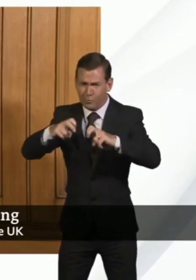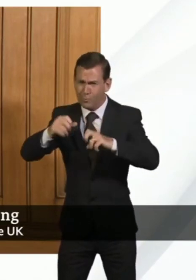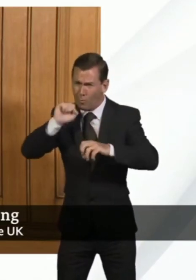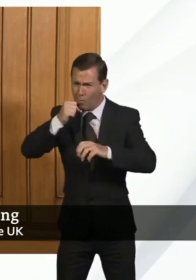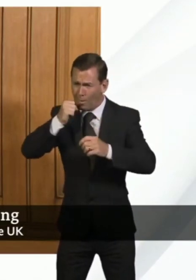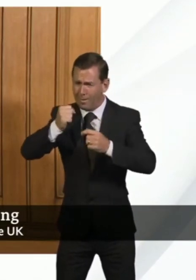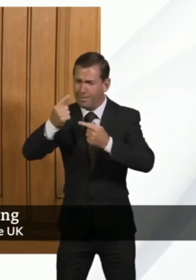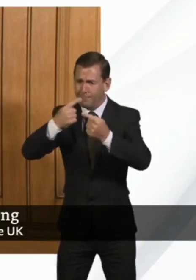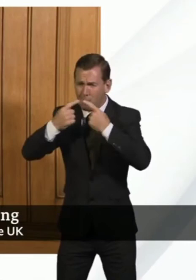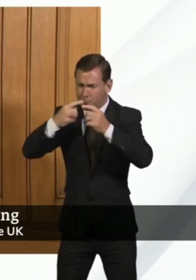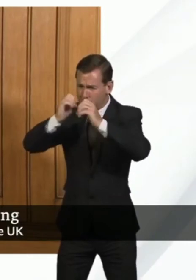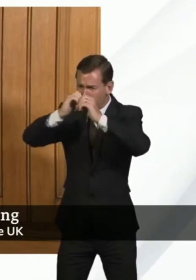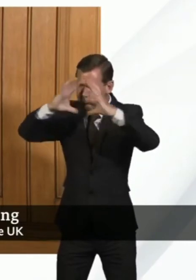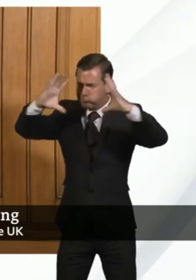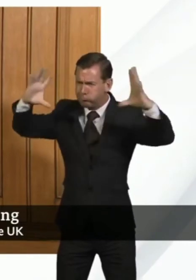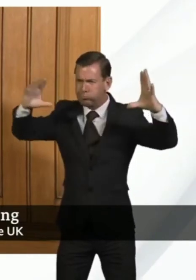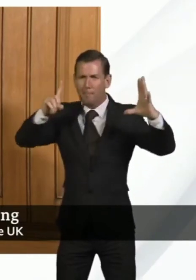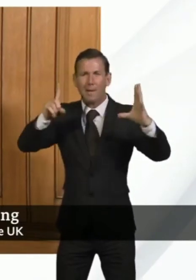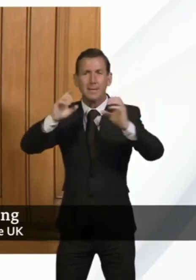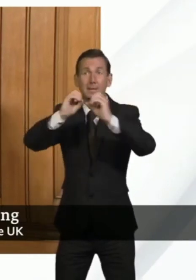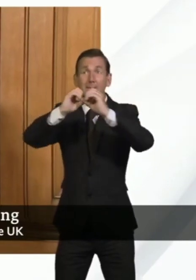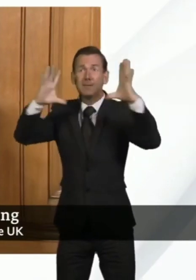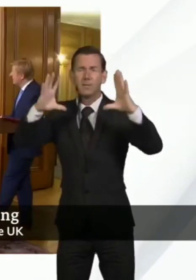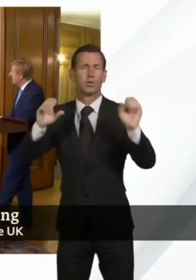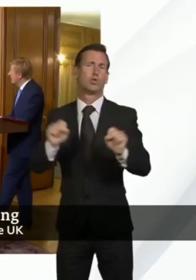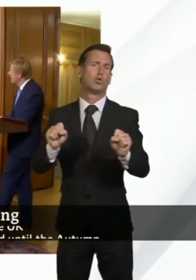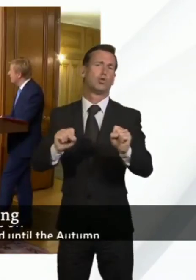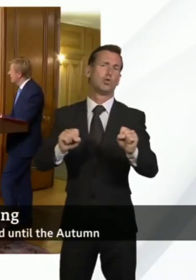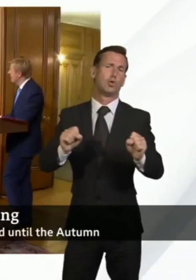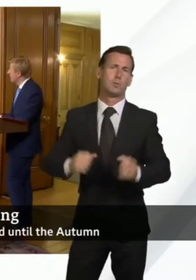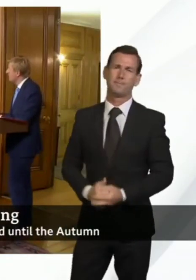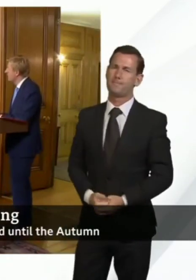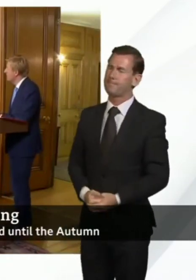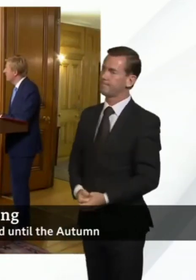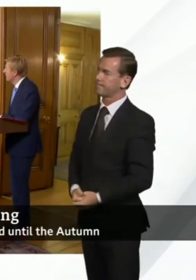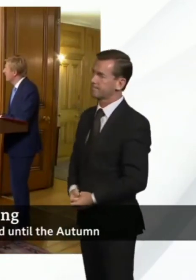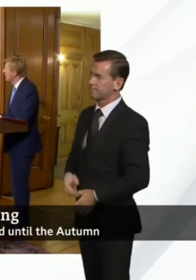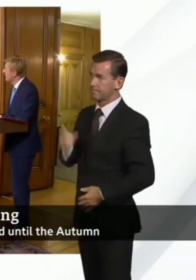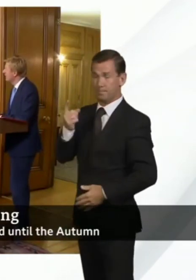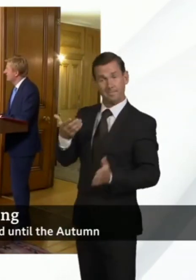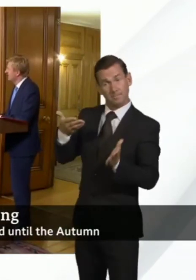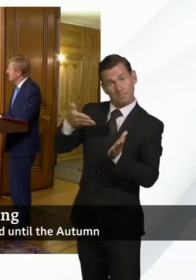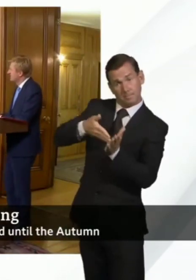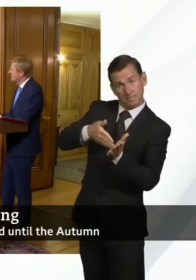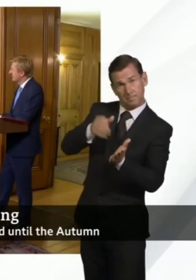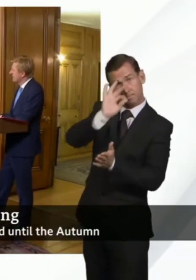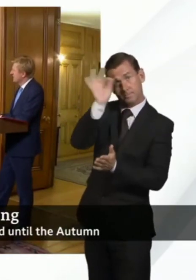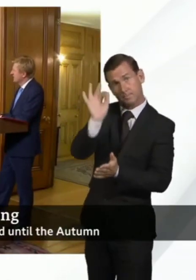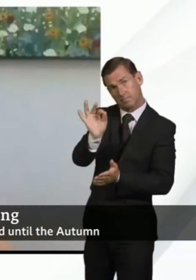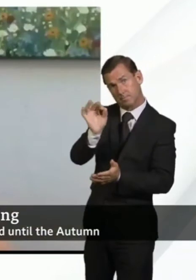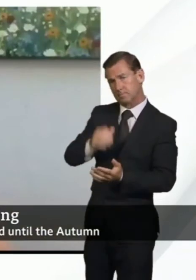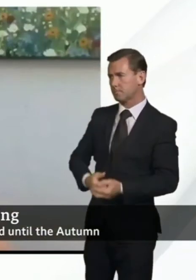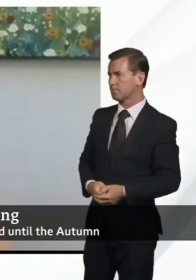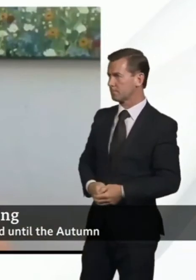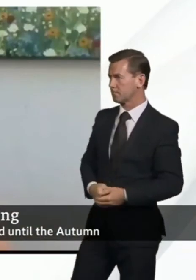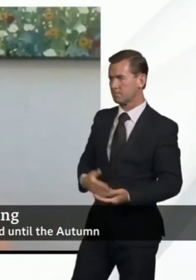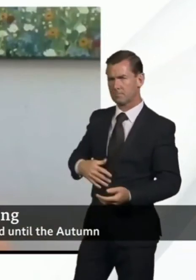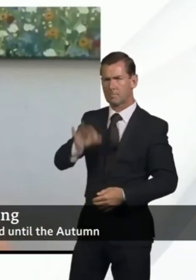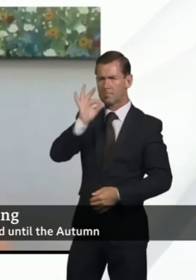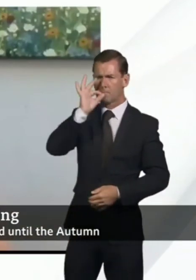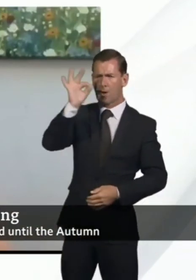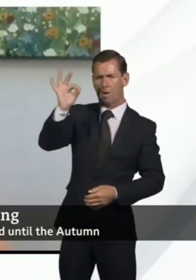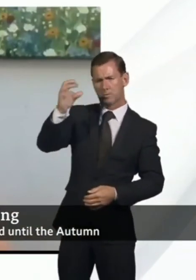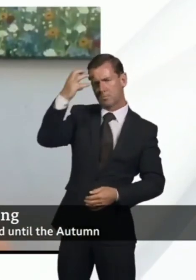time but it will take some time to get there thank you Jane do you have any follow-up yeah if I could just ask Professor Paris